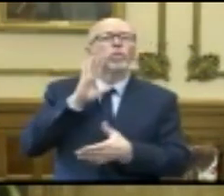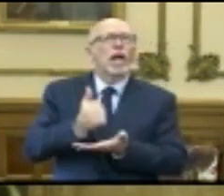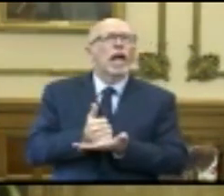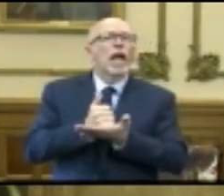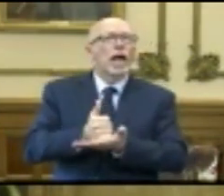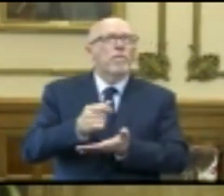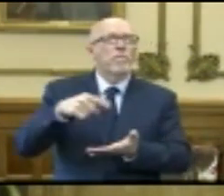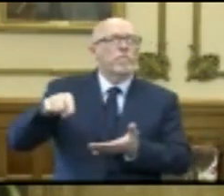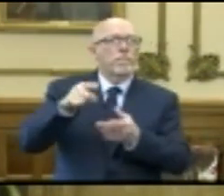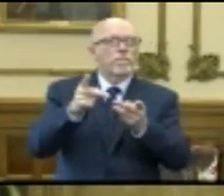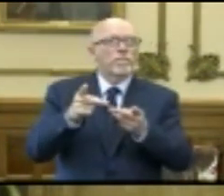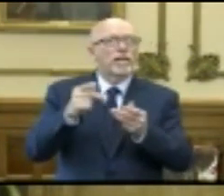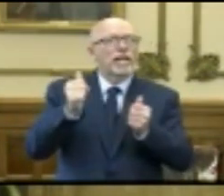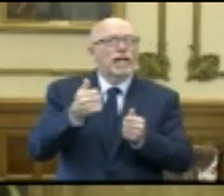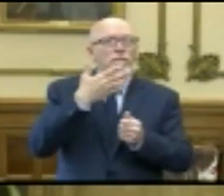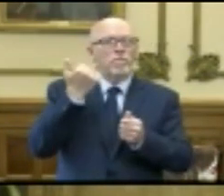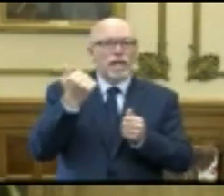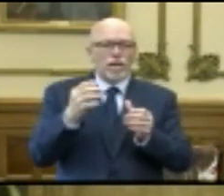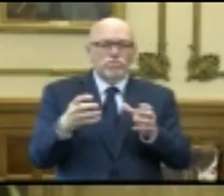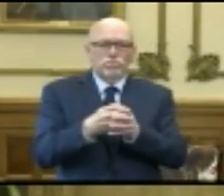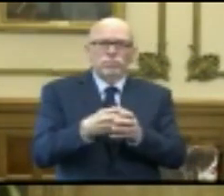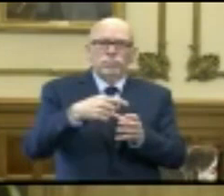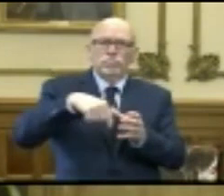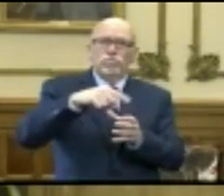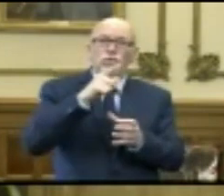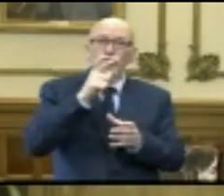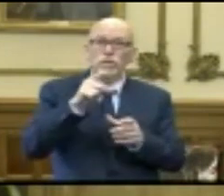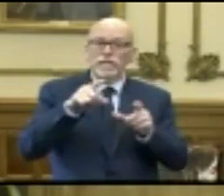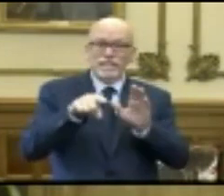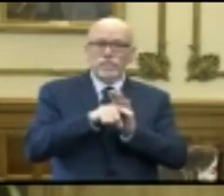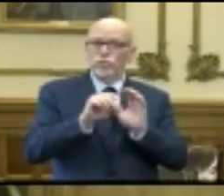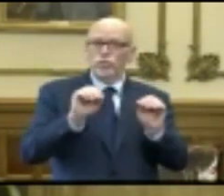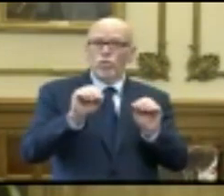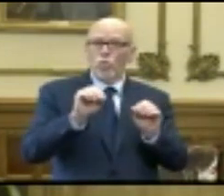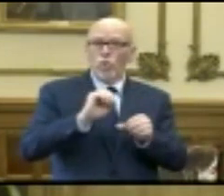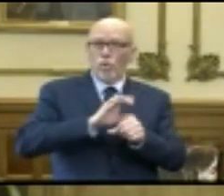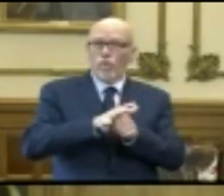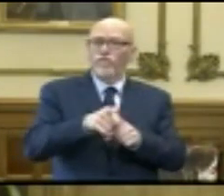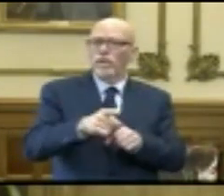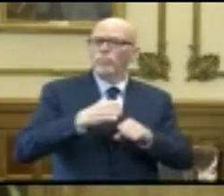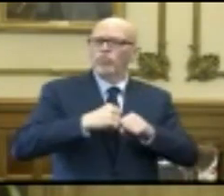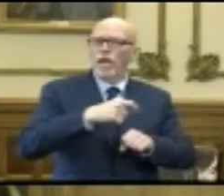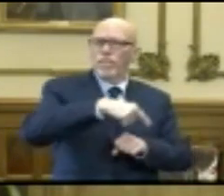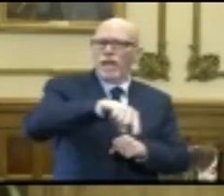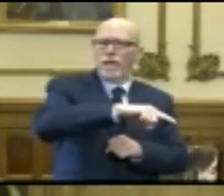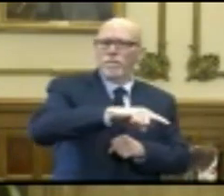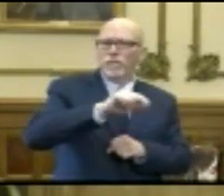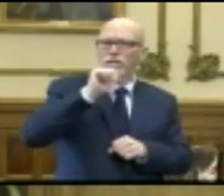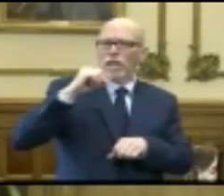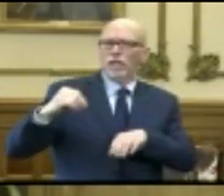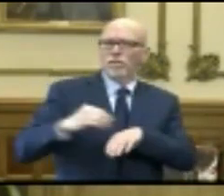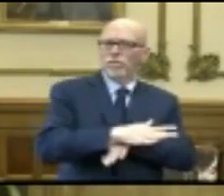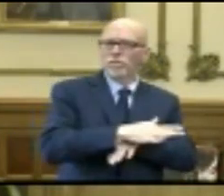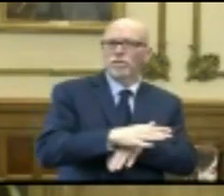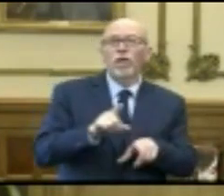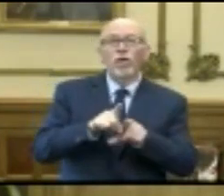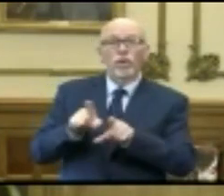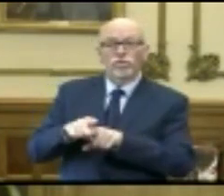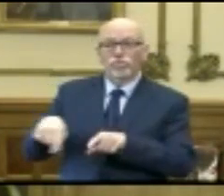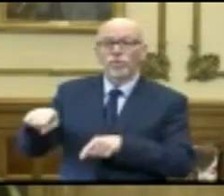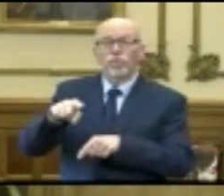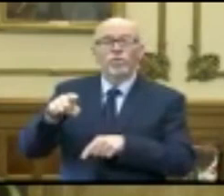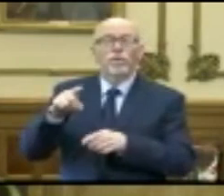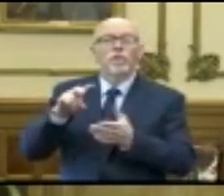to better be able to cohort residents who have tested negative to protect them from infection. It will also allow facilities that